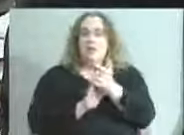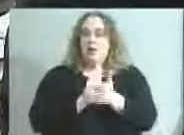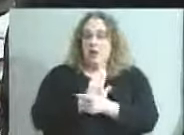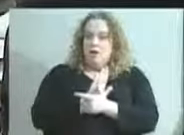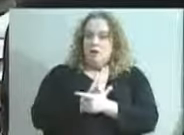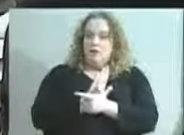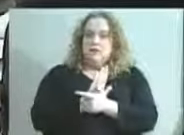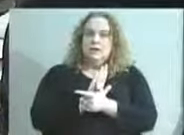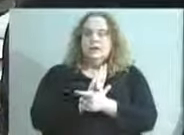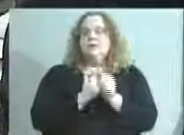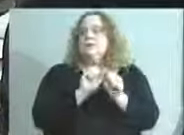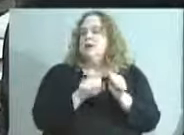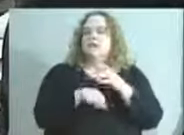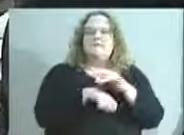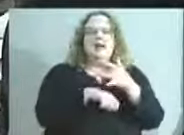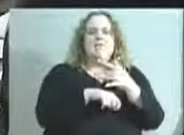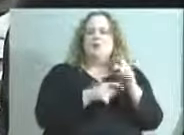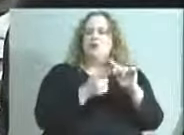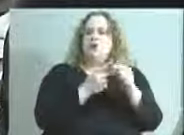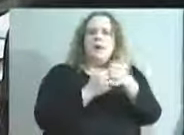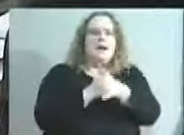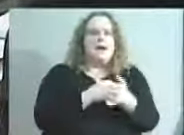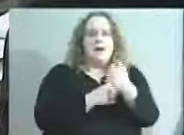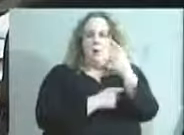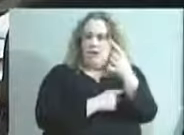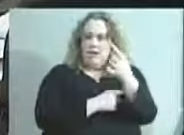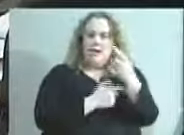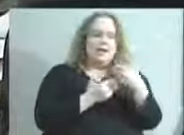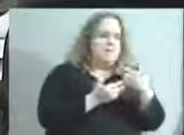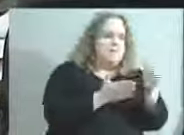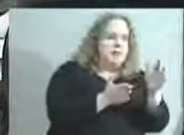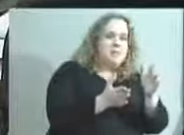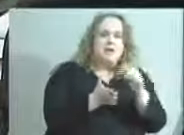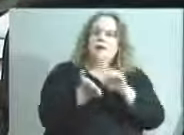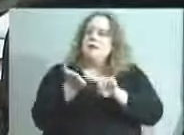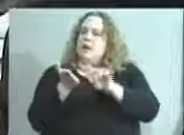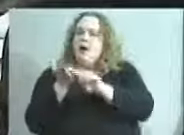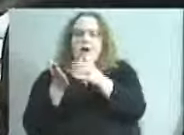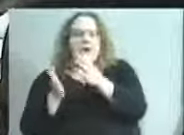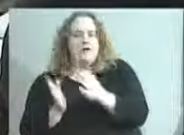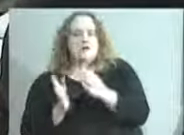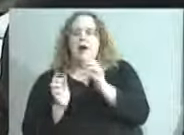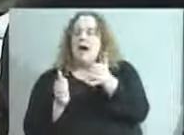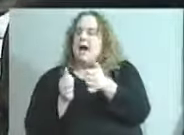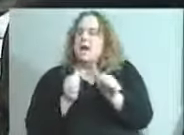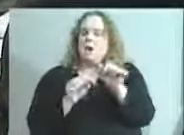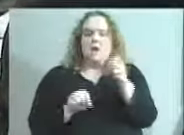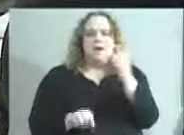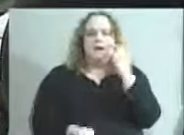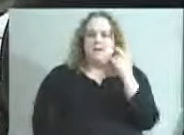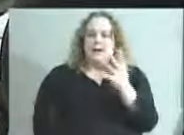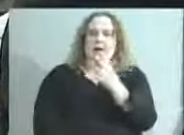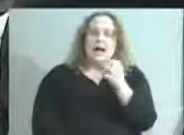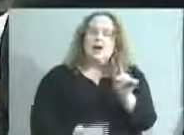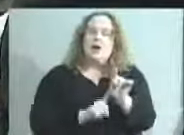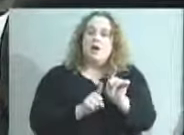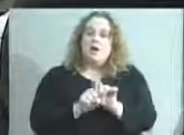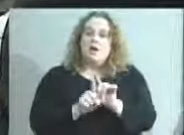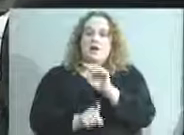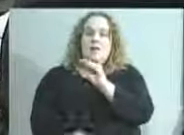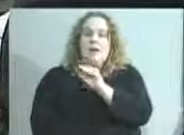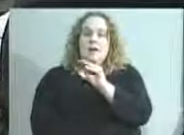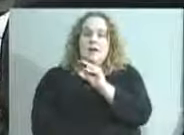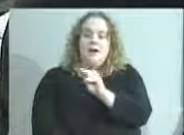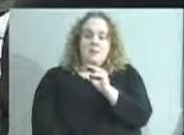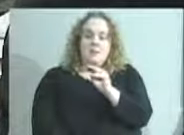fully available to the district's auditors and even the public. And then finally, the MOU provides that the foundation shall